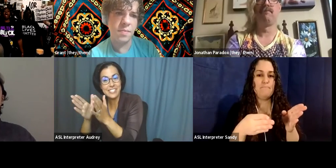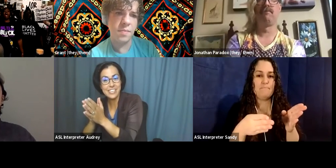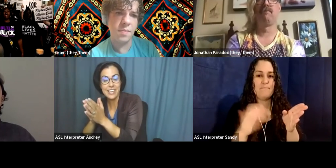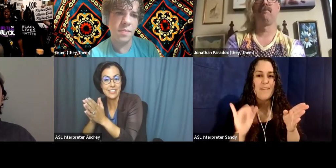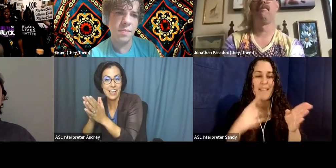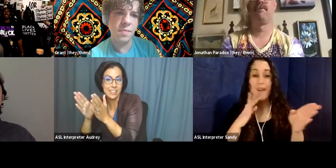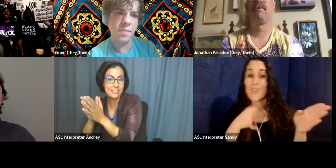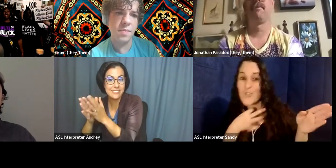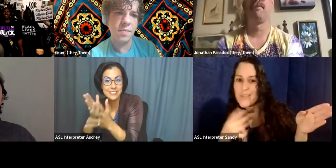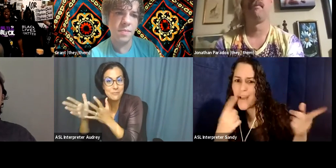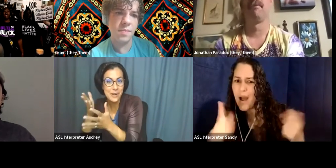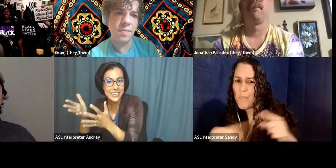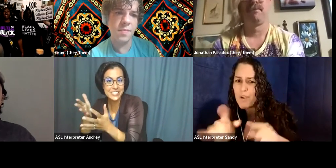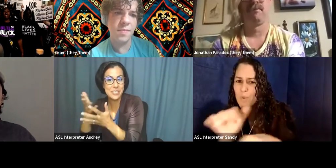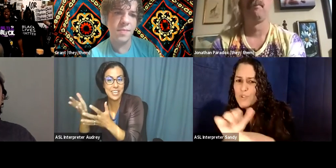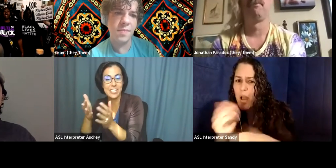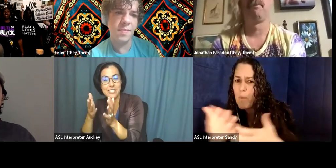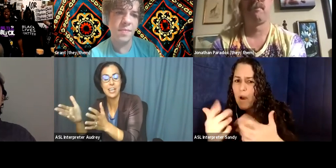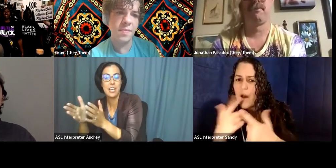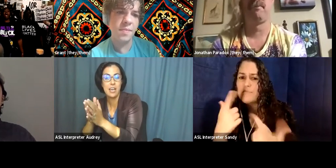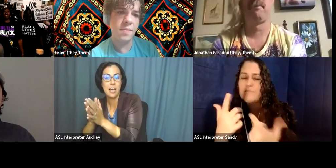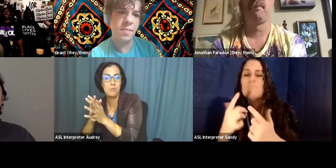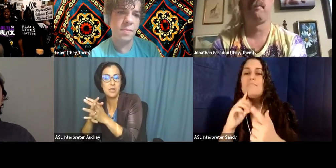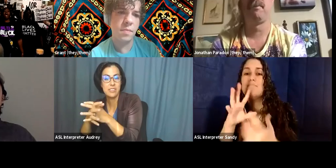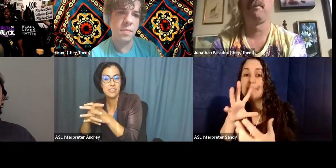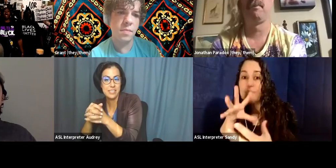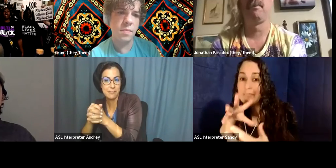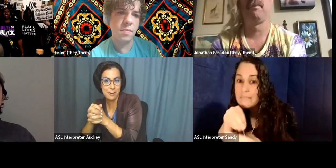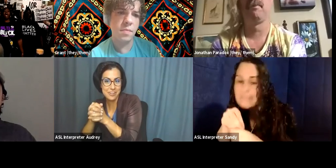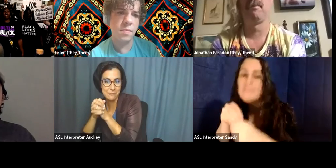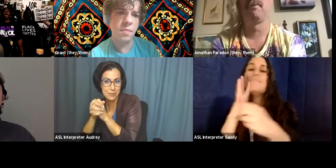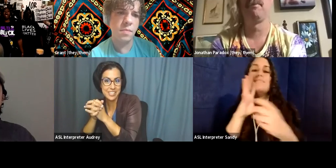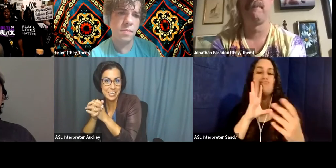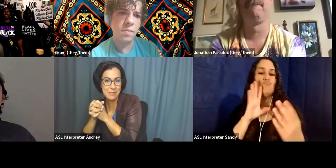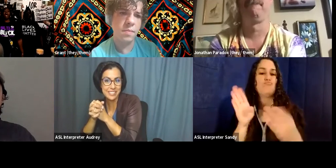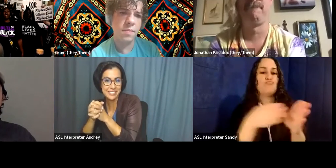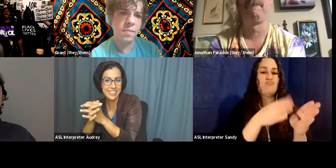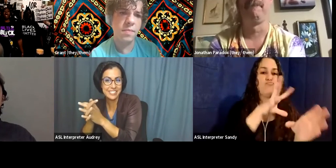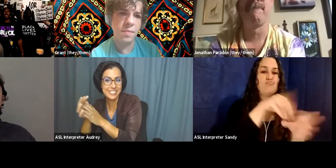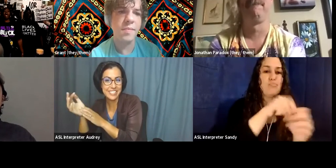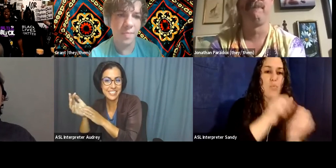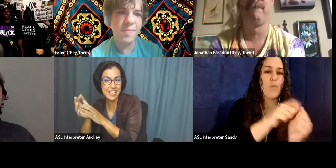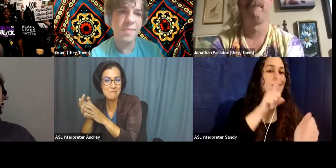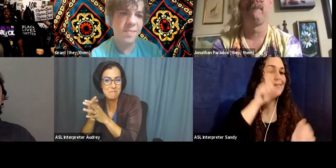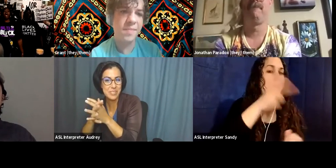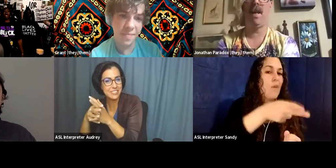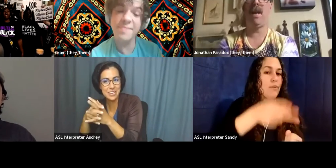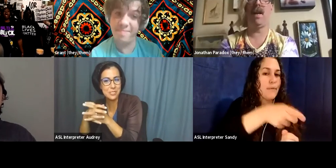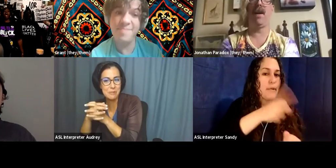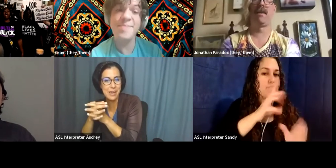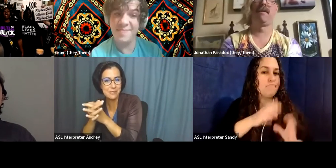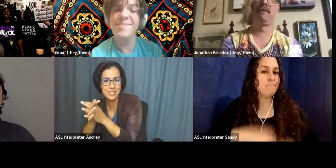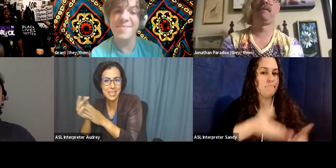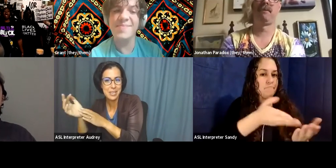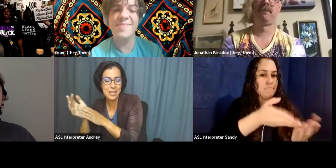curiosity and that wanting to engage, um, with the deaf and hard of hearing folks in that space and see, um, what their